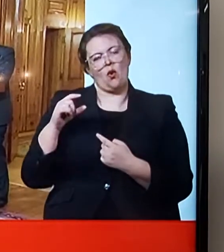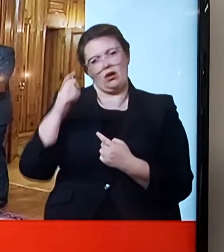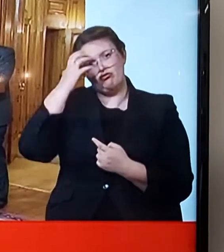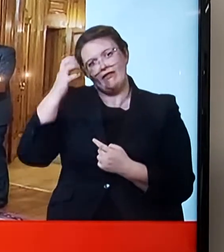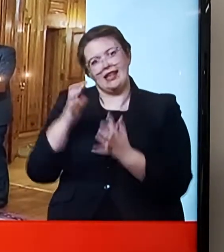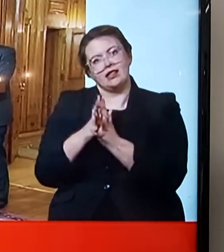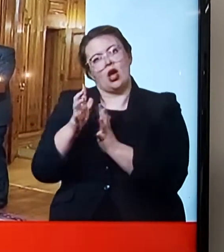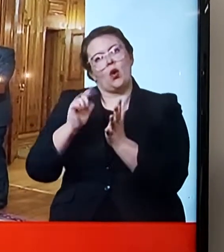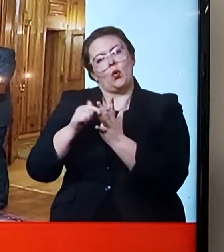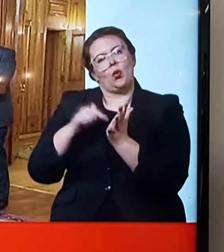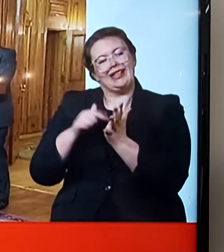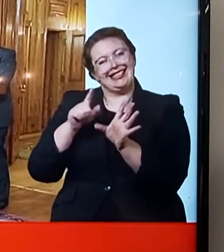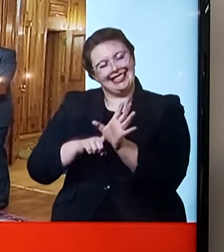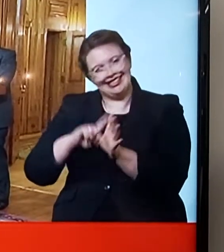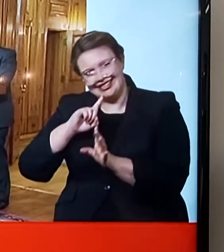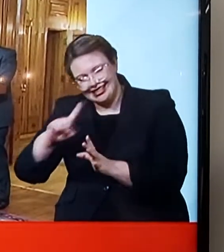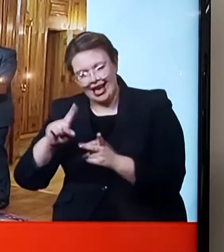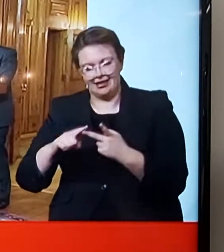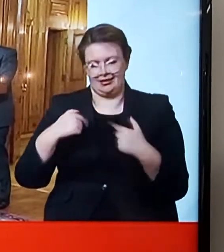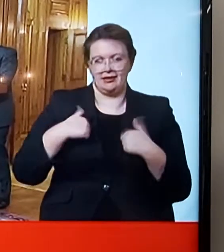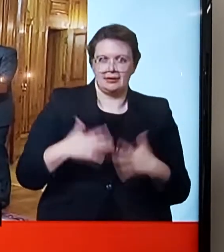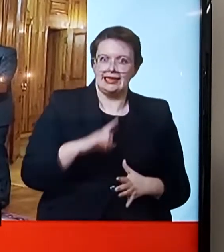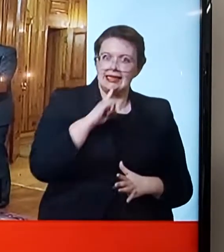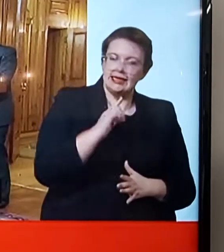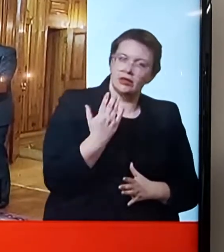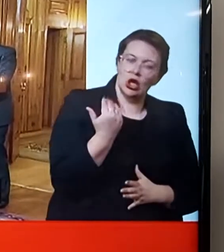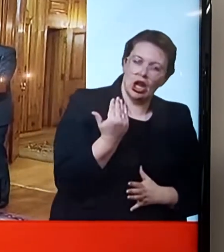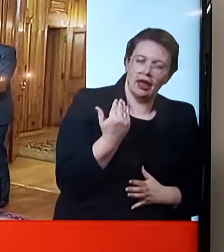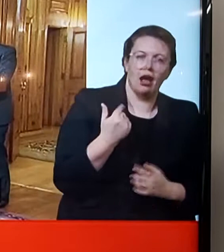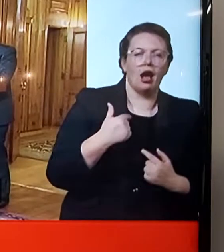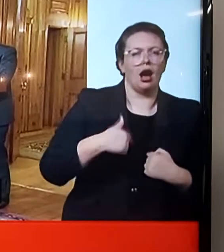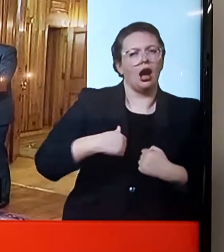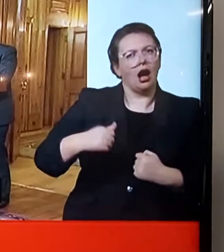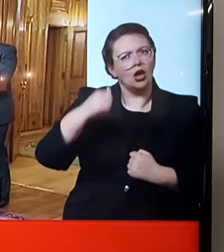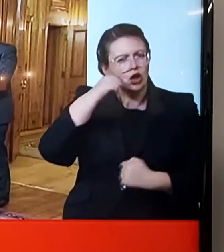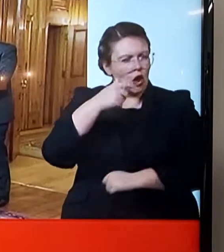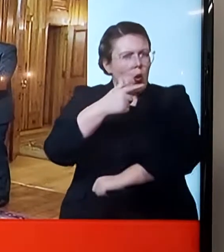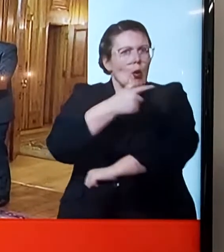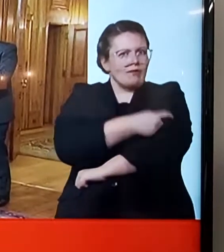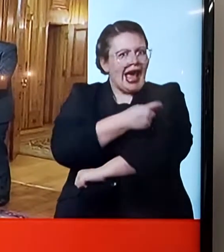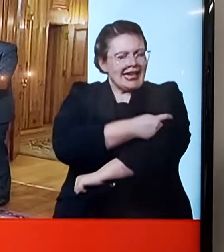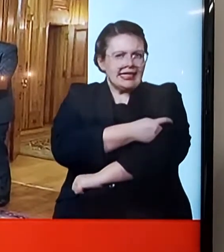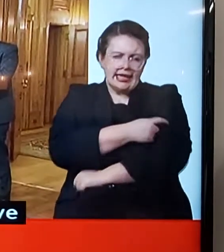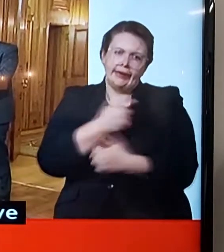about what we've discovered about the effectiveness of the vaccines,